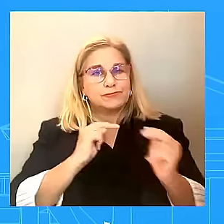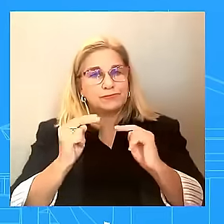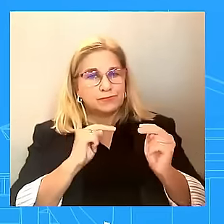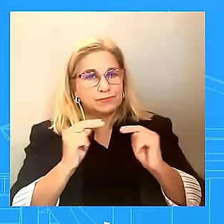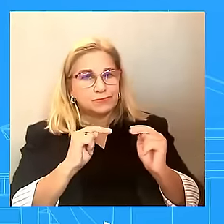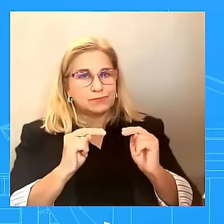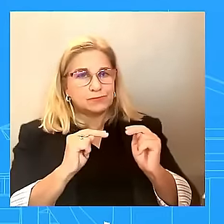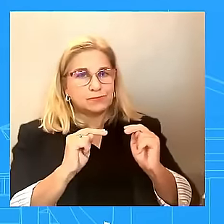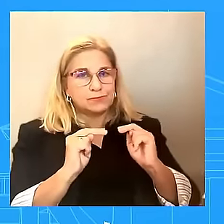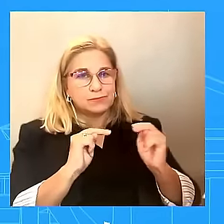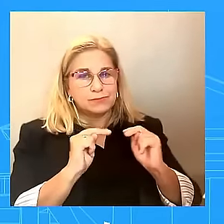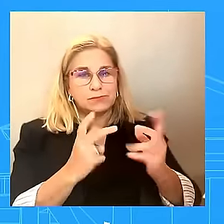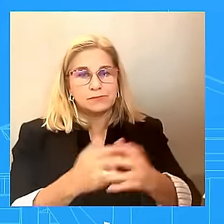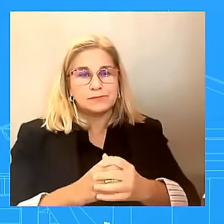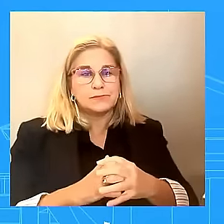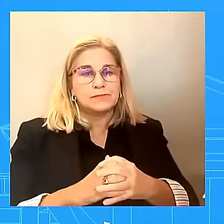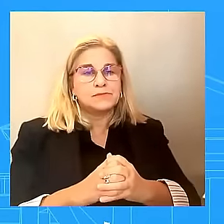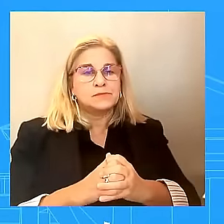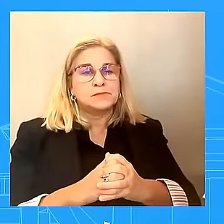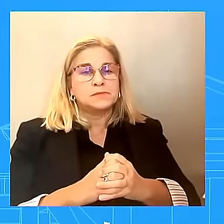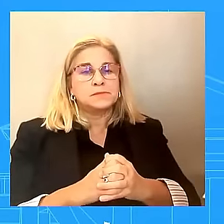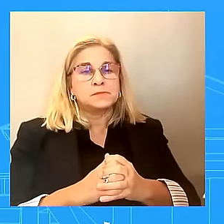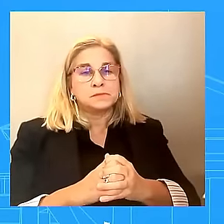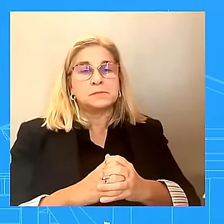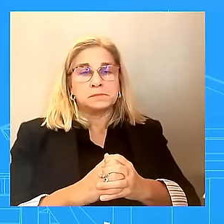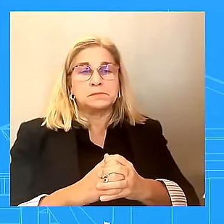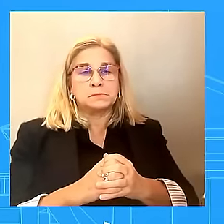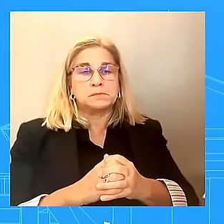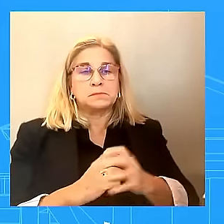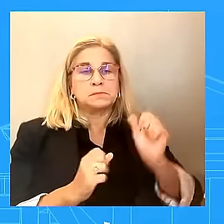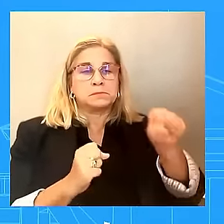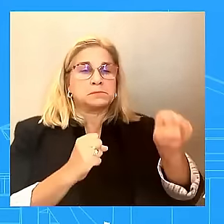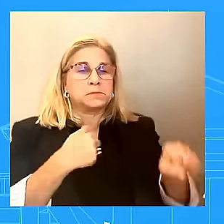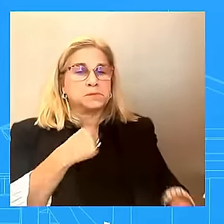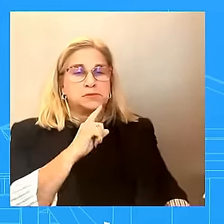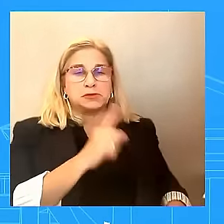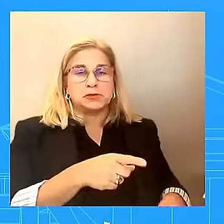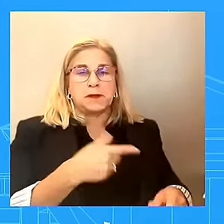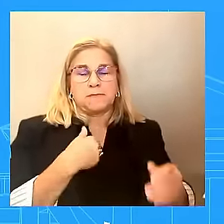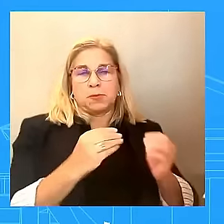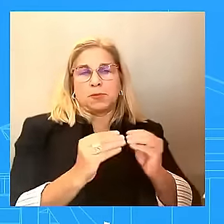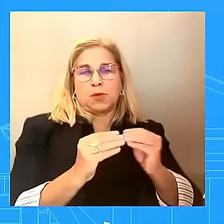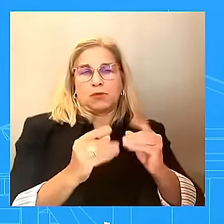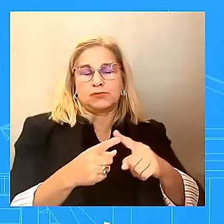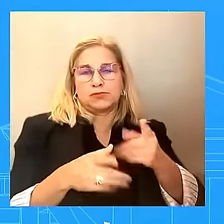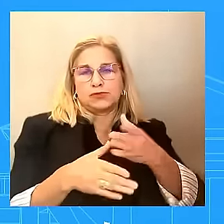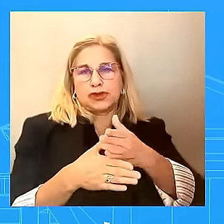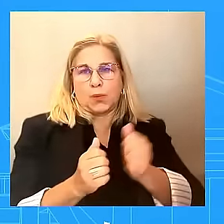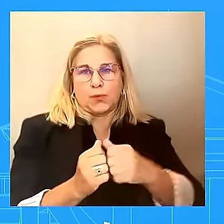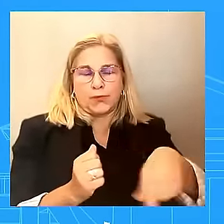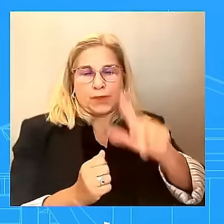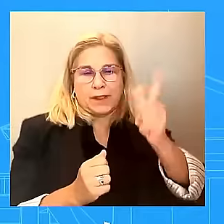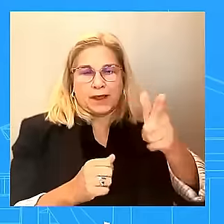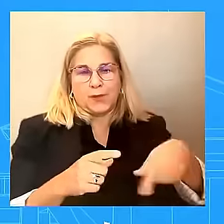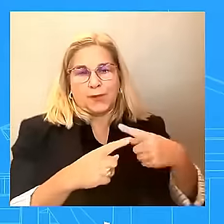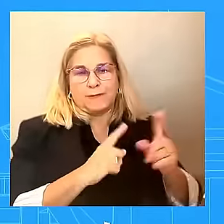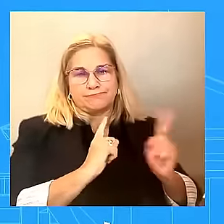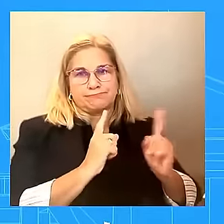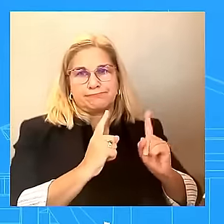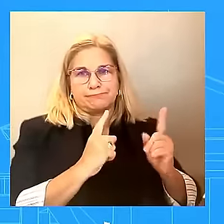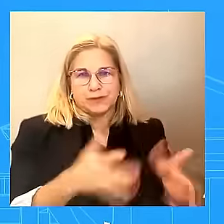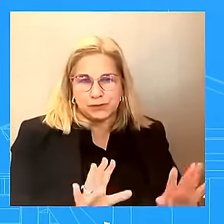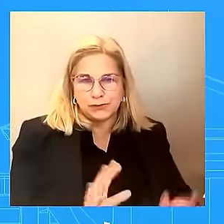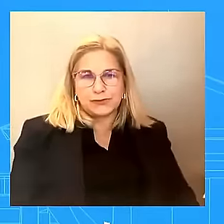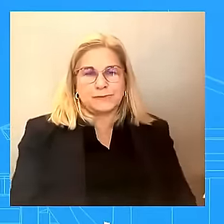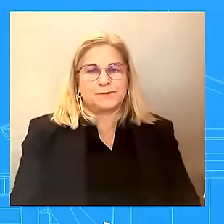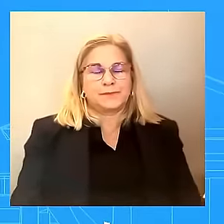sure that we will have more to share later in the day. Okay, Francesca. Thanks, Green. The President never had a direct conversation with the Israeli Prime